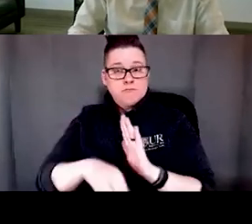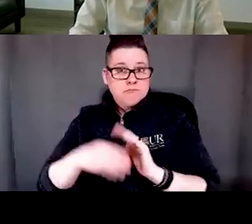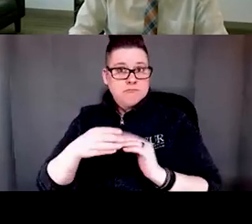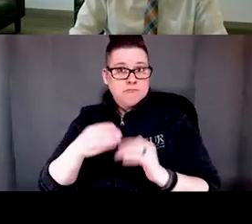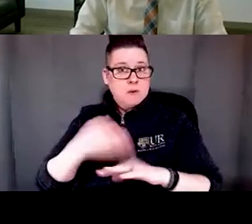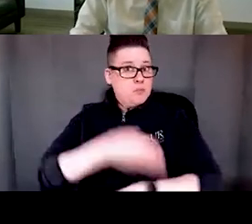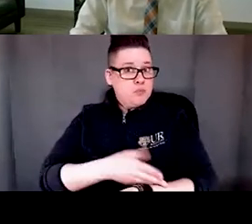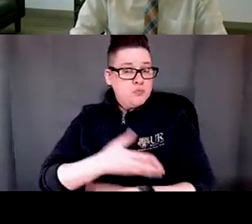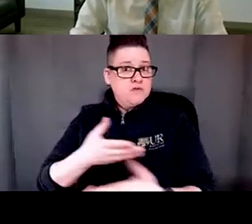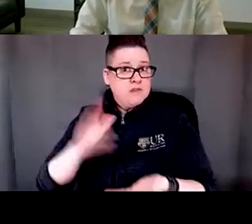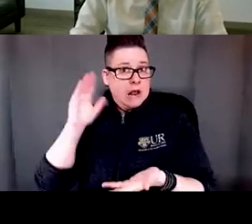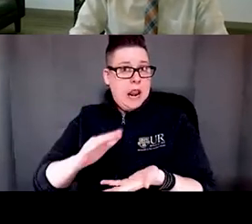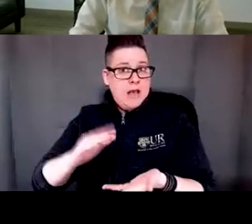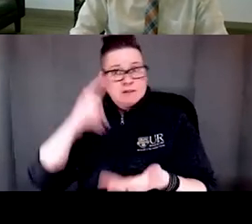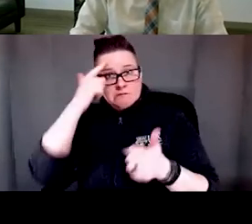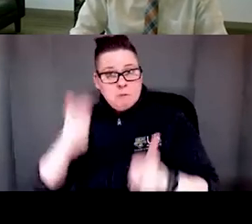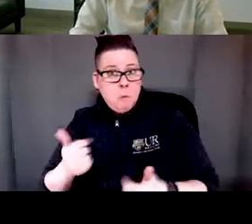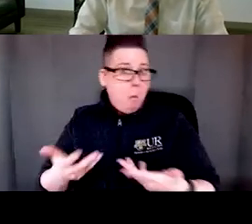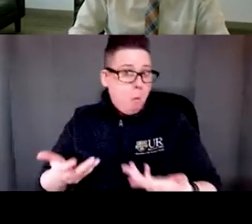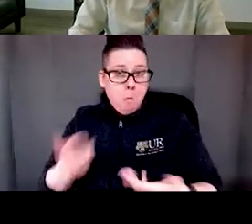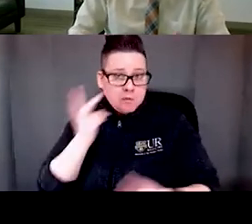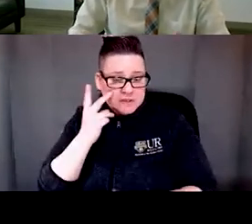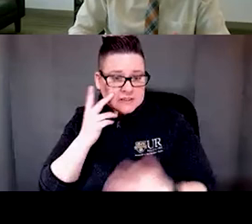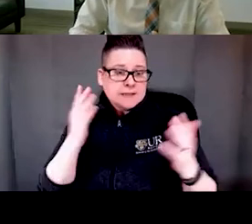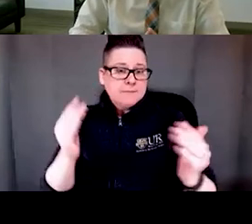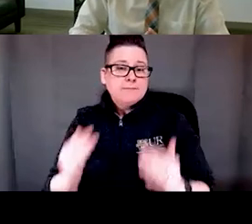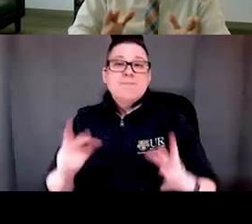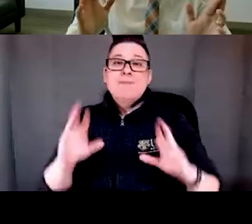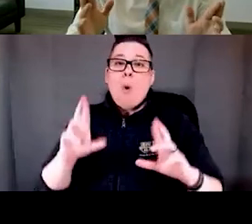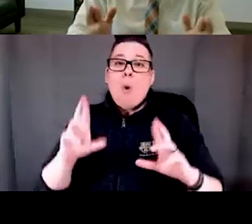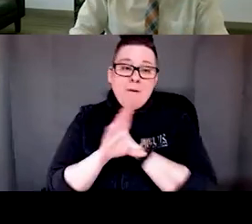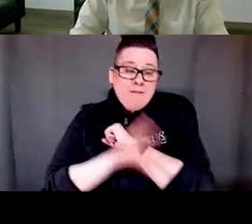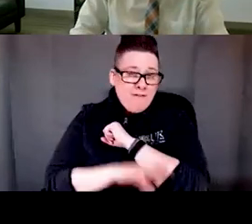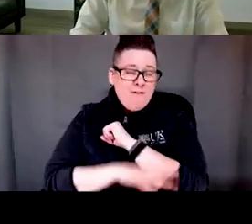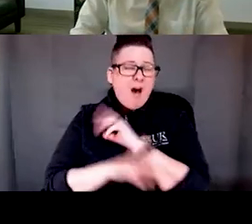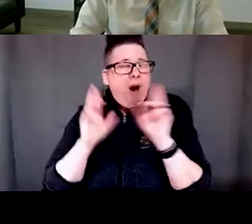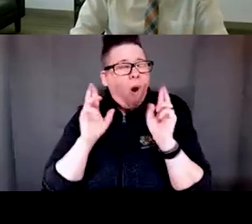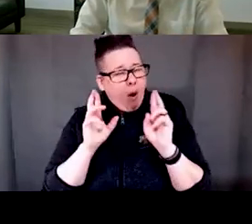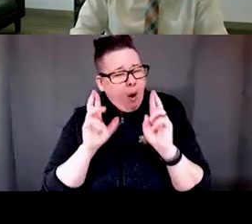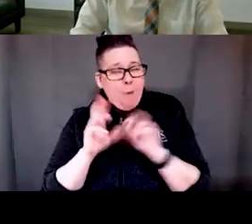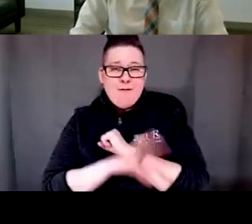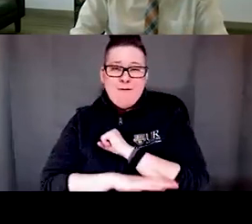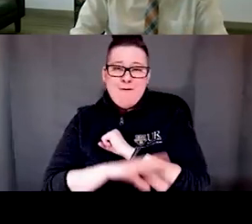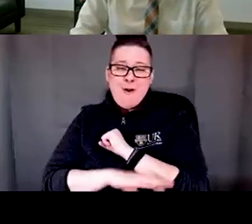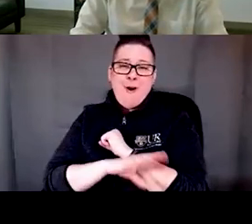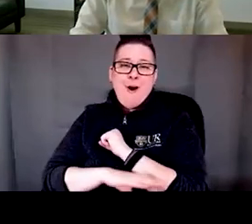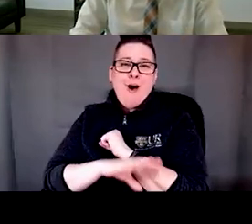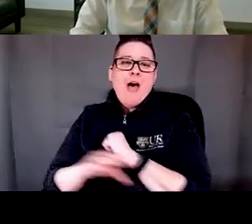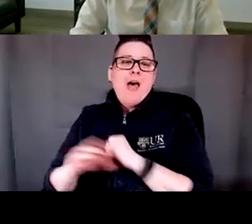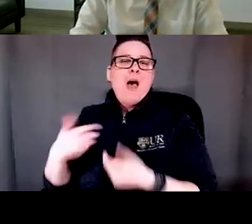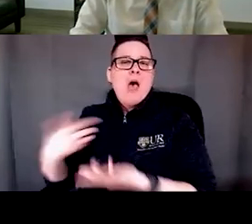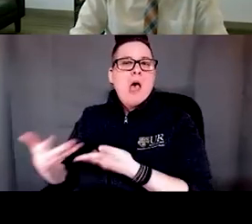see some movement in there and then hopefully in the fall fingers crossed I'm working with Kim